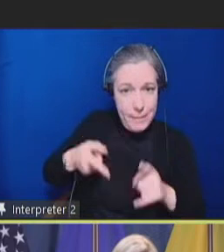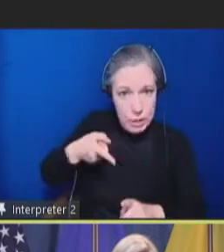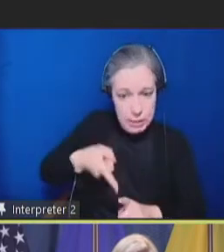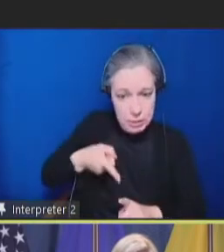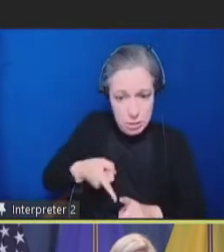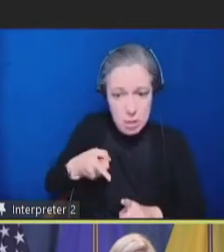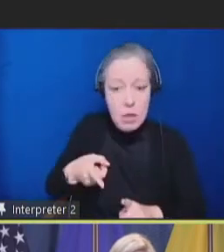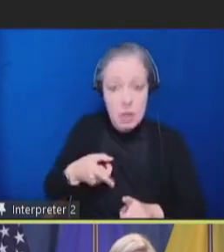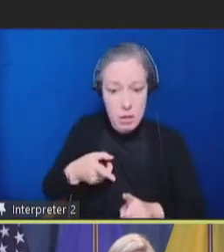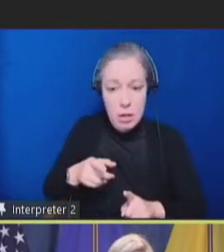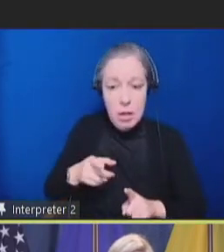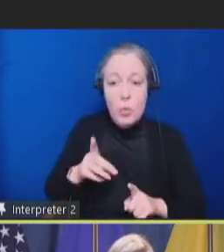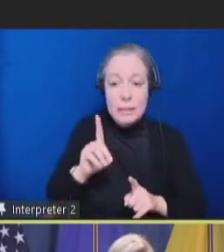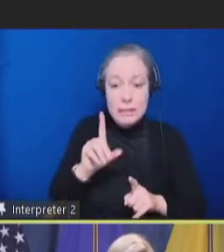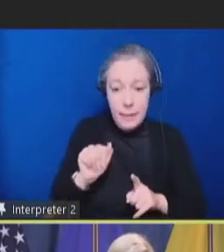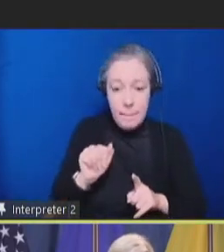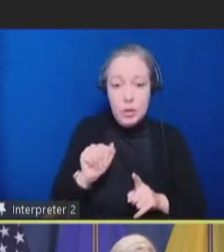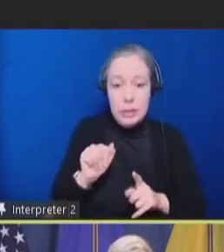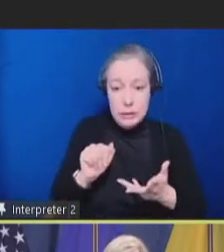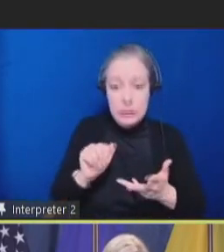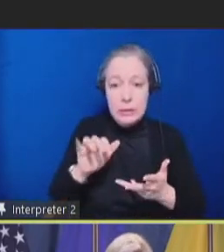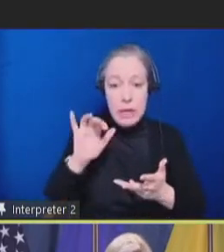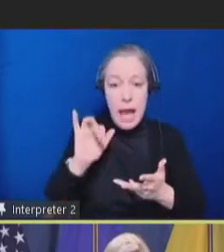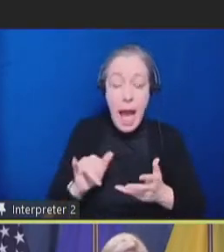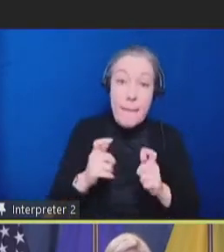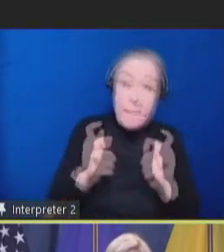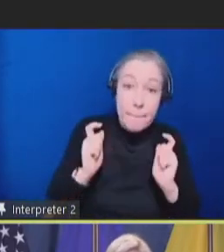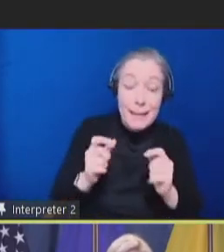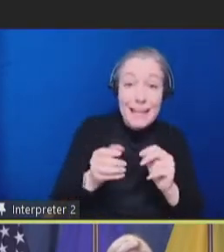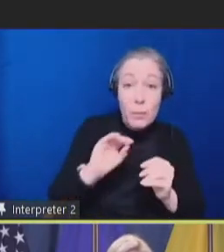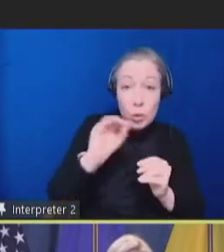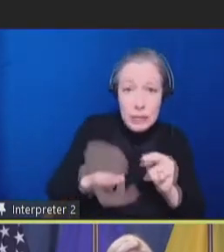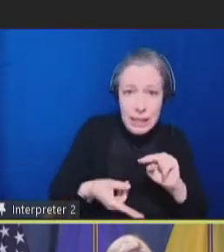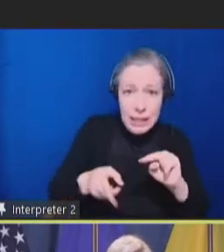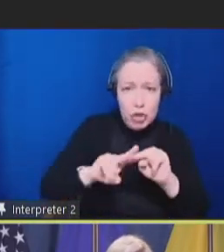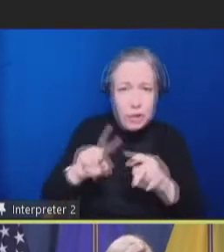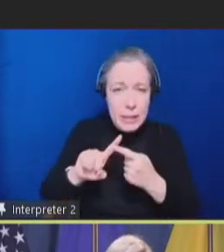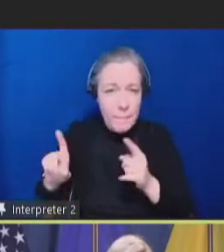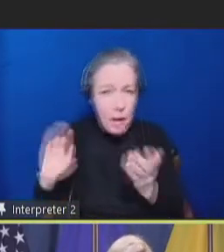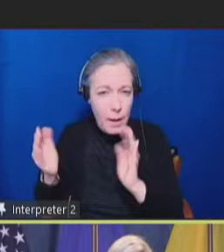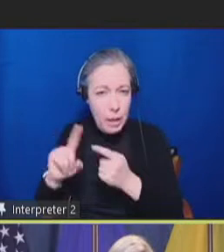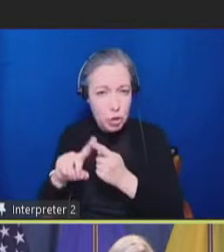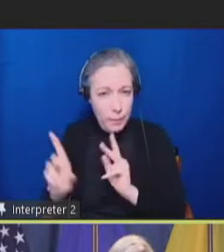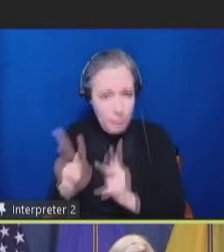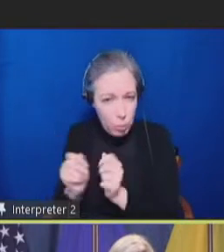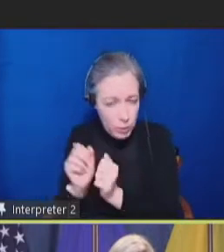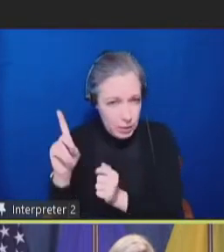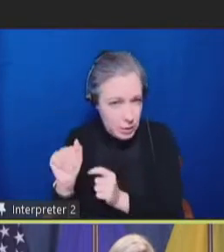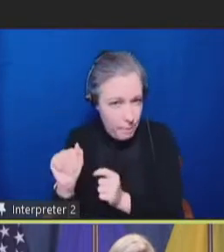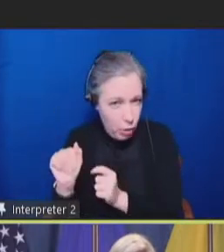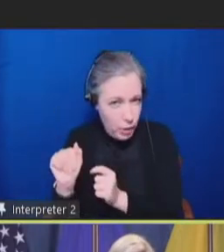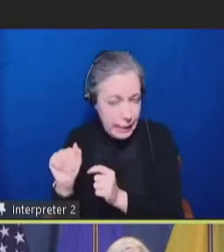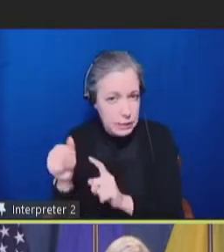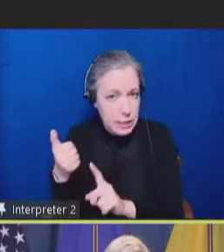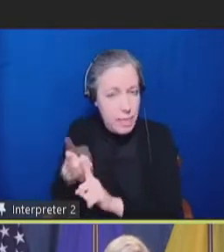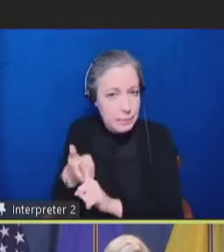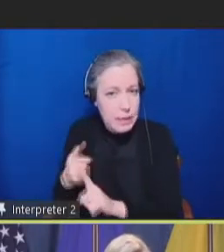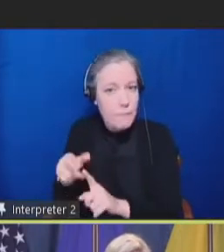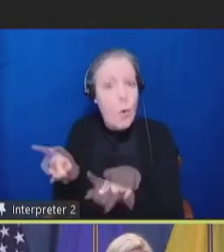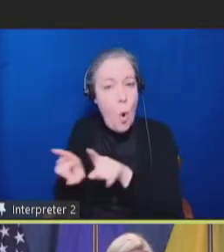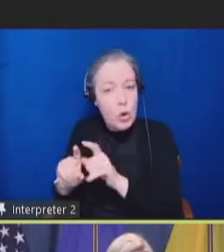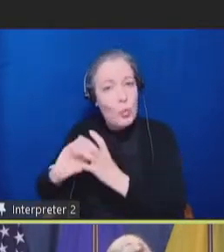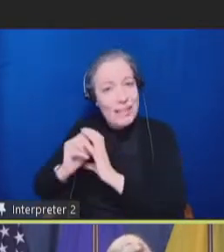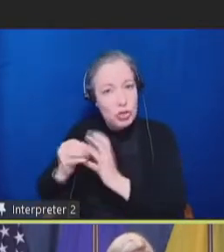So, I just want to end with saying the take home points. When you're thinking about improving vaccine equity, please consider